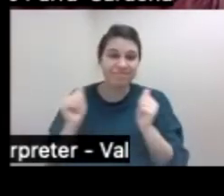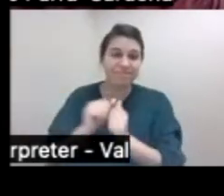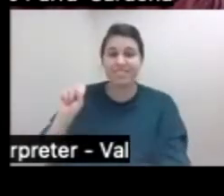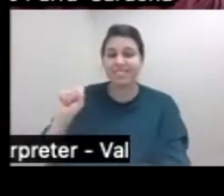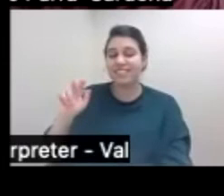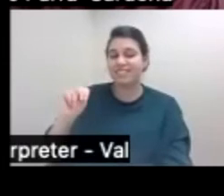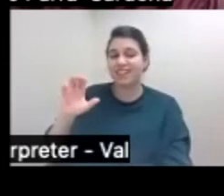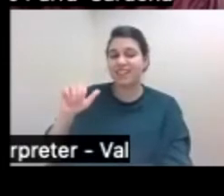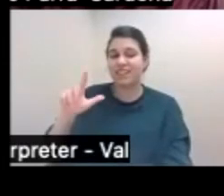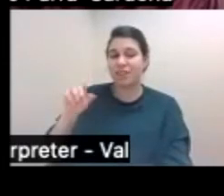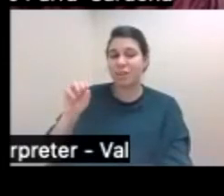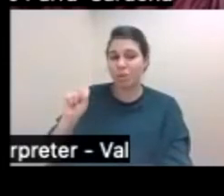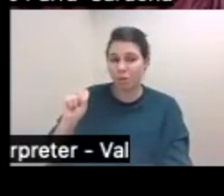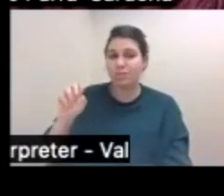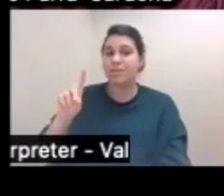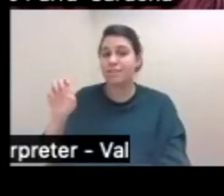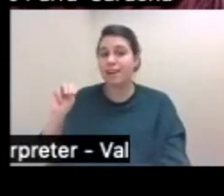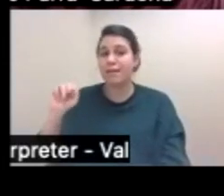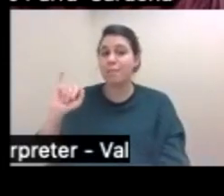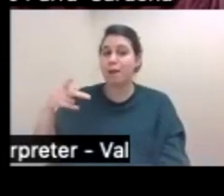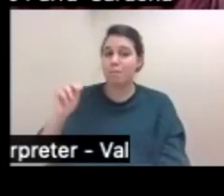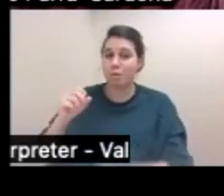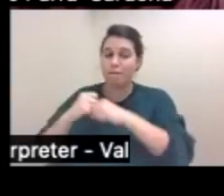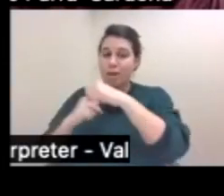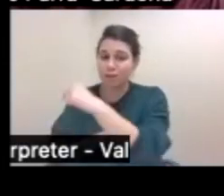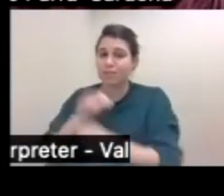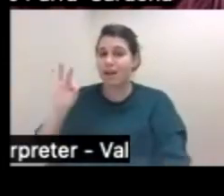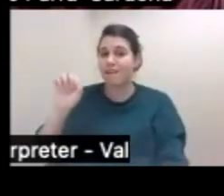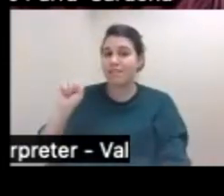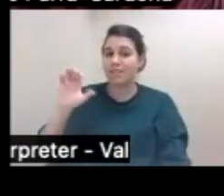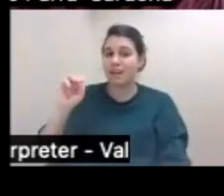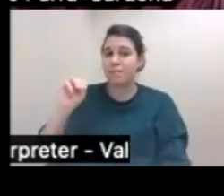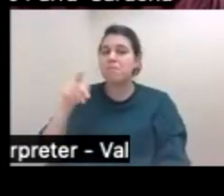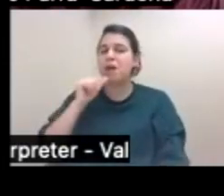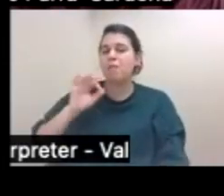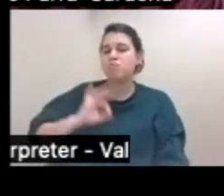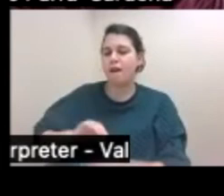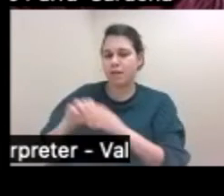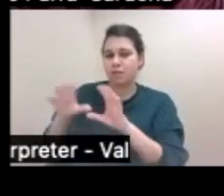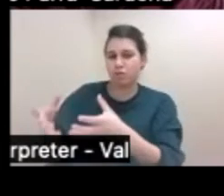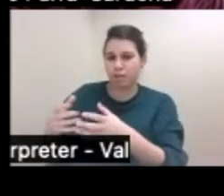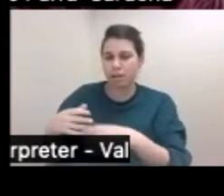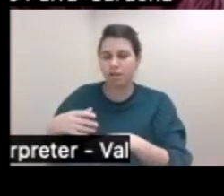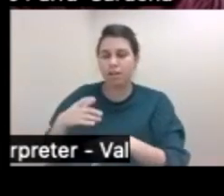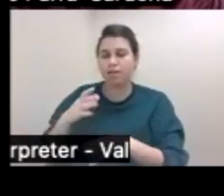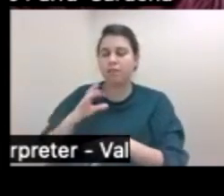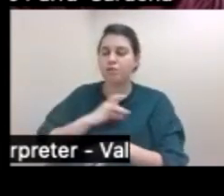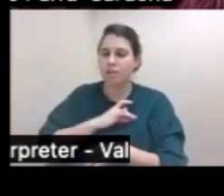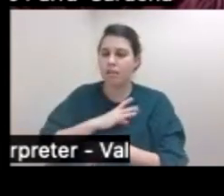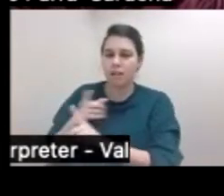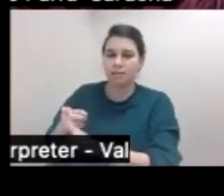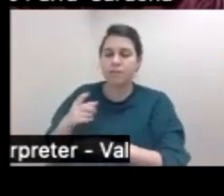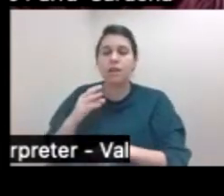Foundation, which is a nonprofit organization in Chile, that they have really embraced the cause